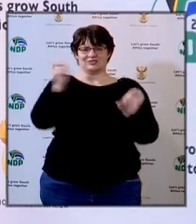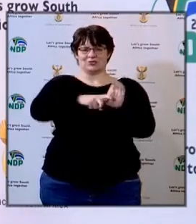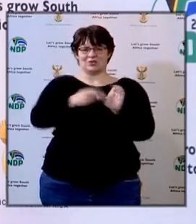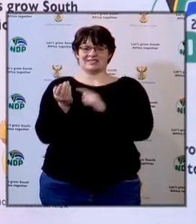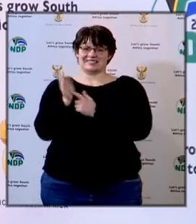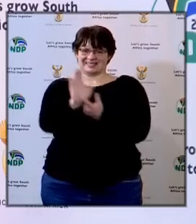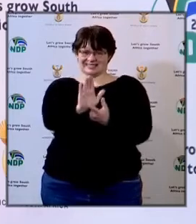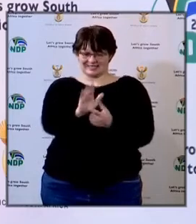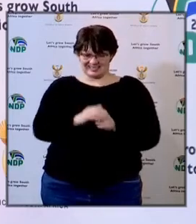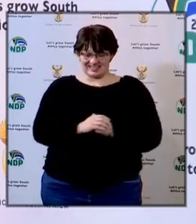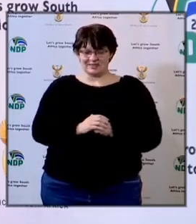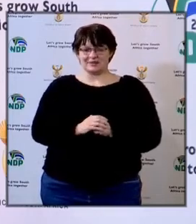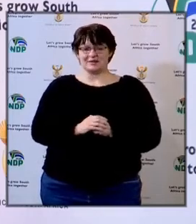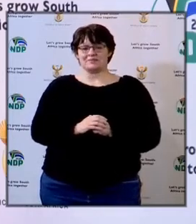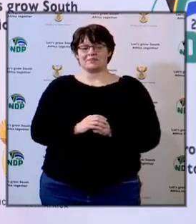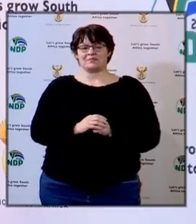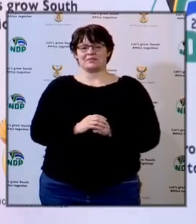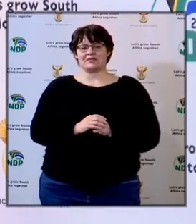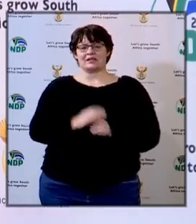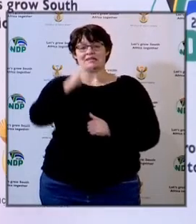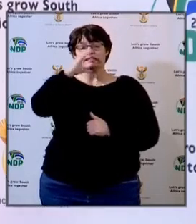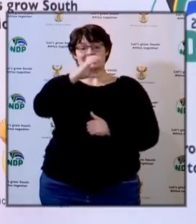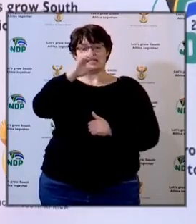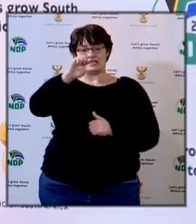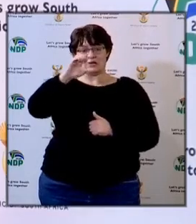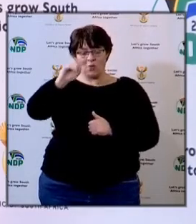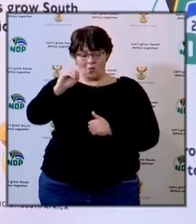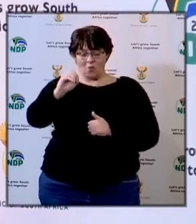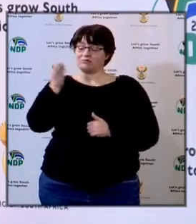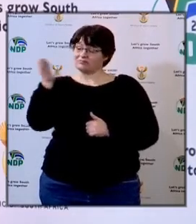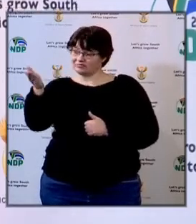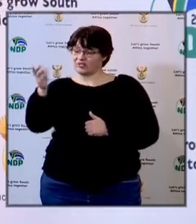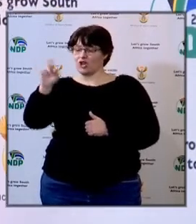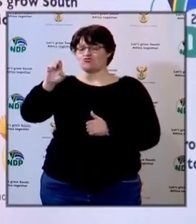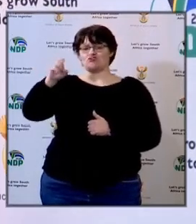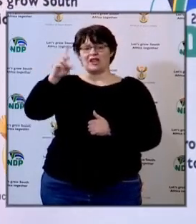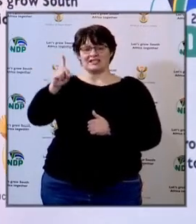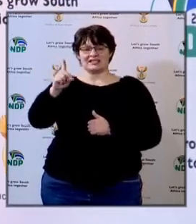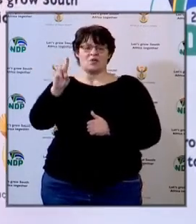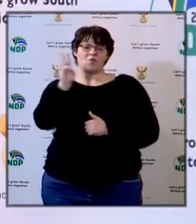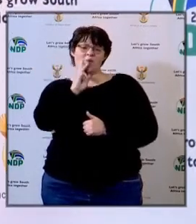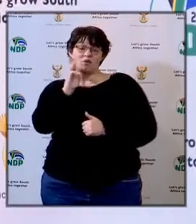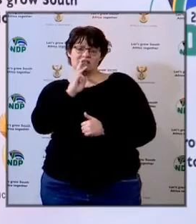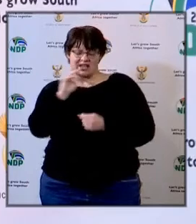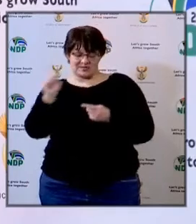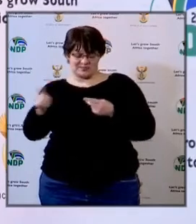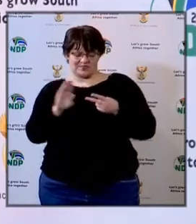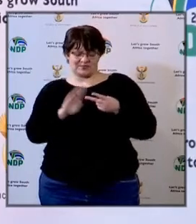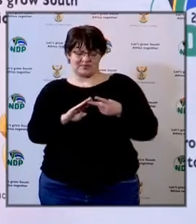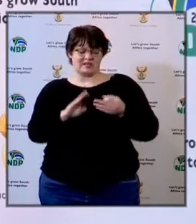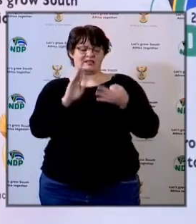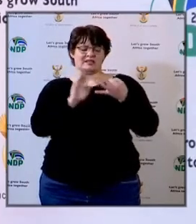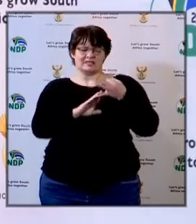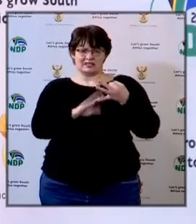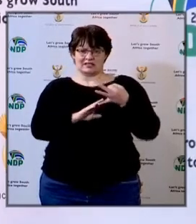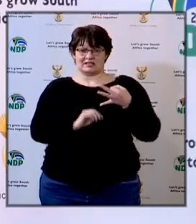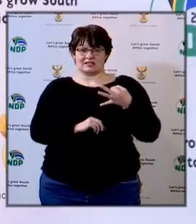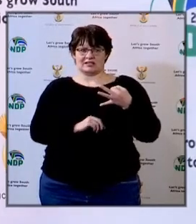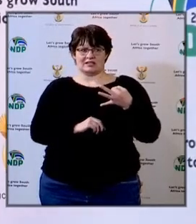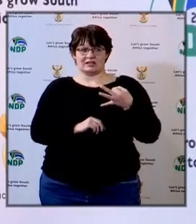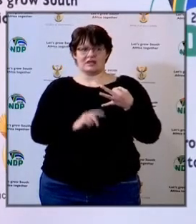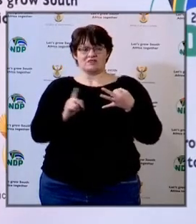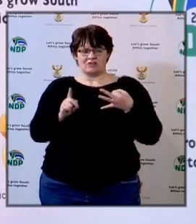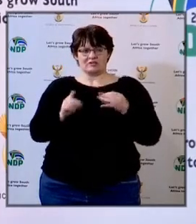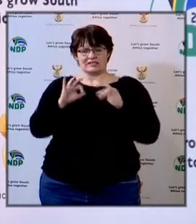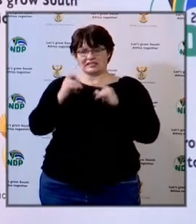the CEO of Randwater the CEO of NEC Mr.